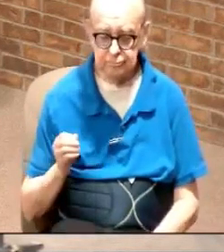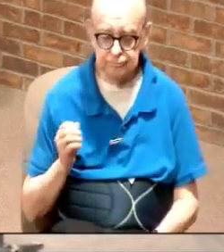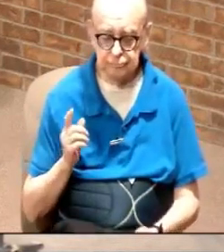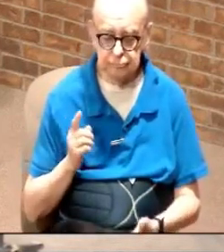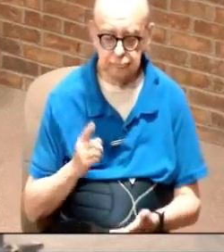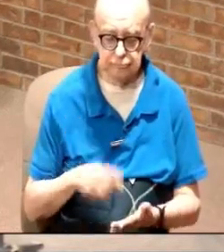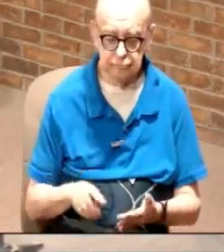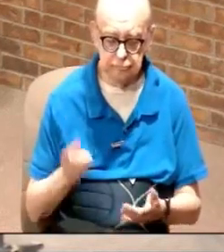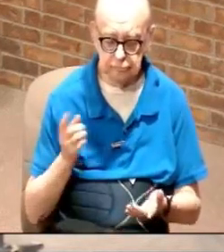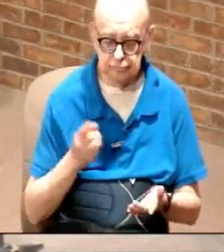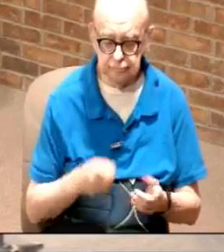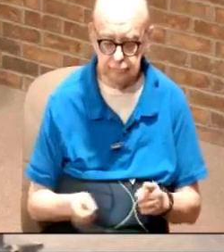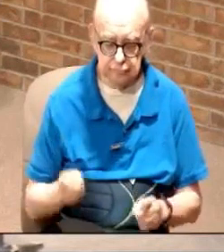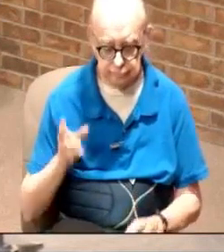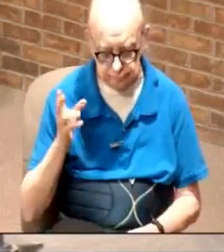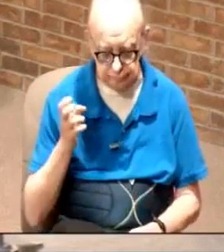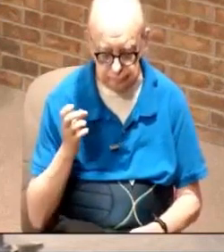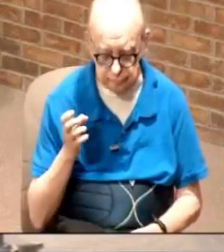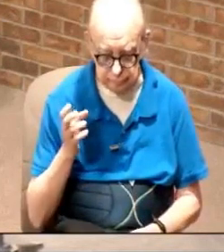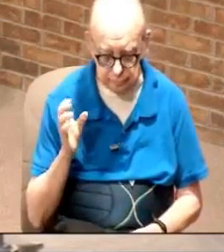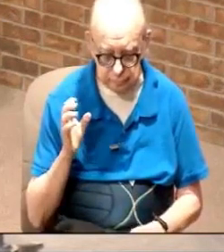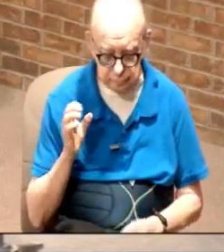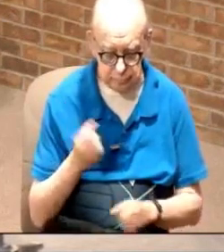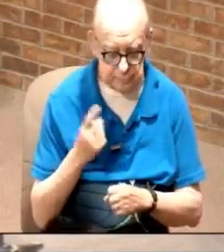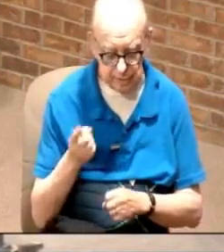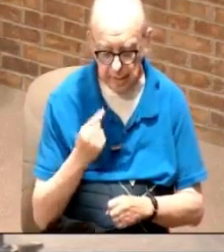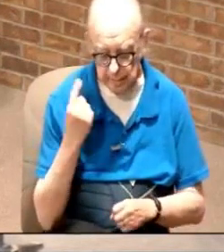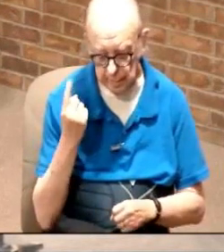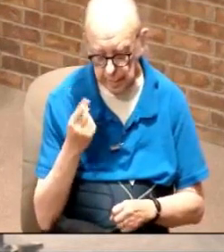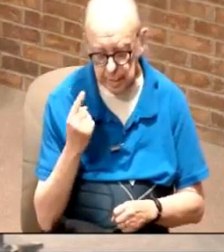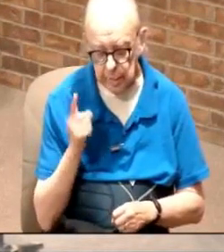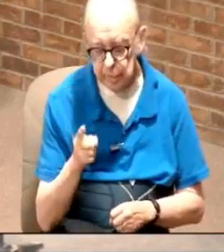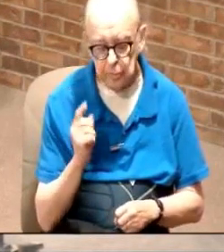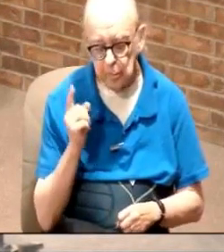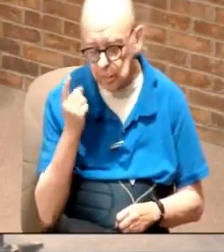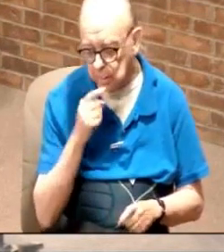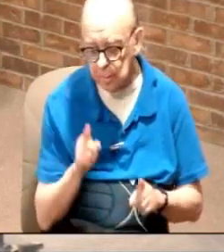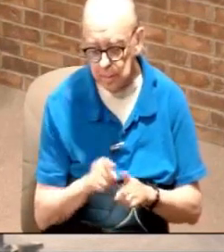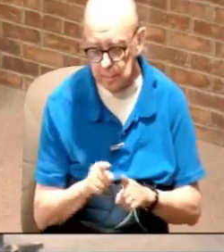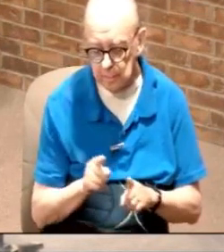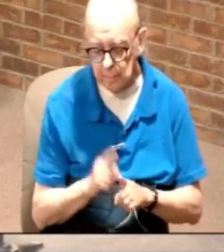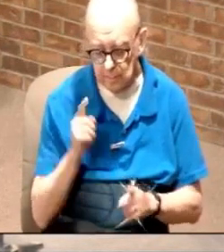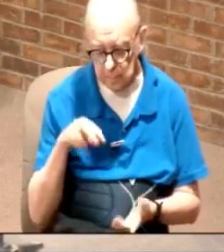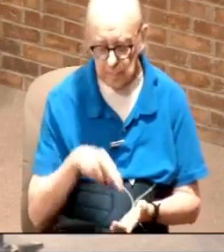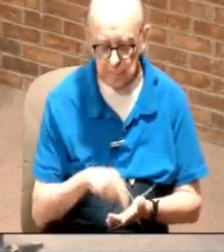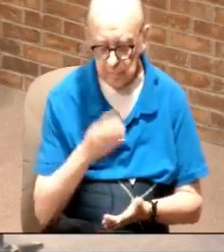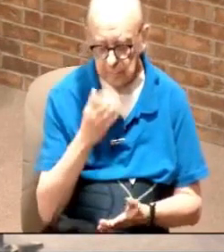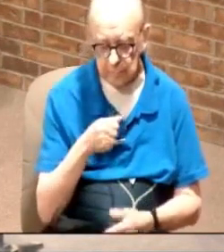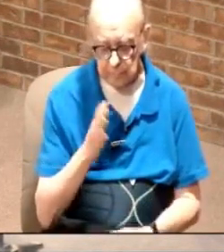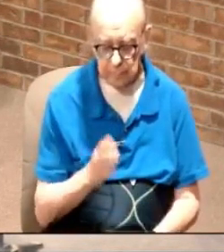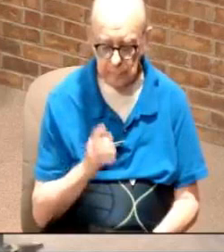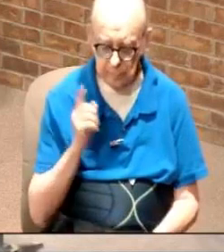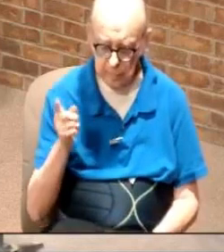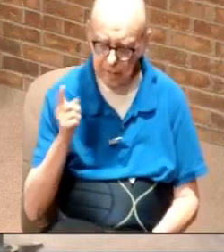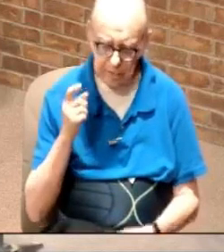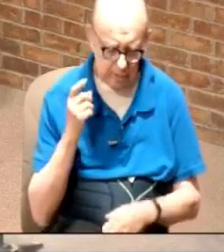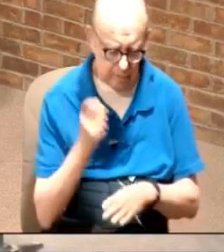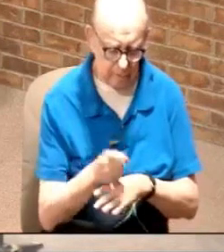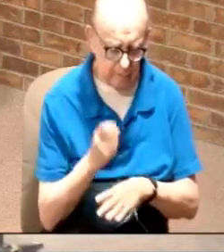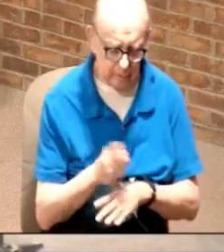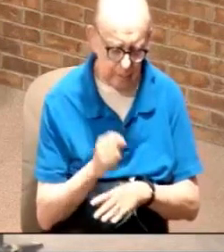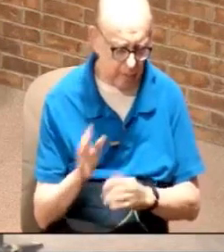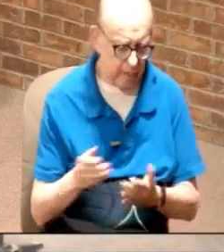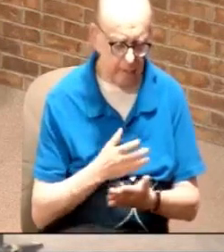what Satan makes you think you look like. And you're standing before God and he's accusing you